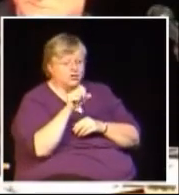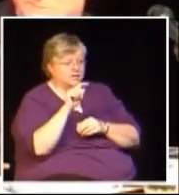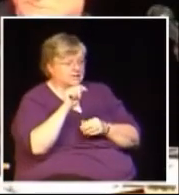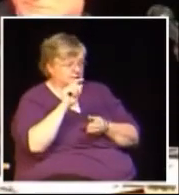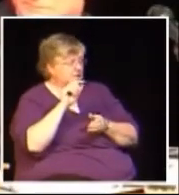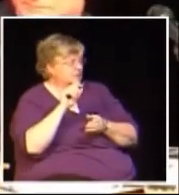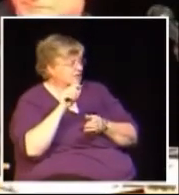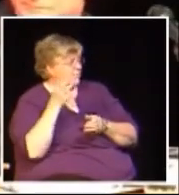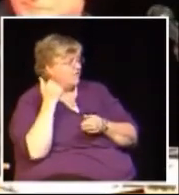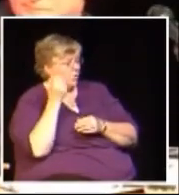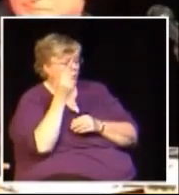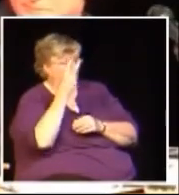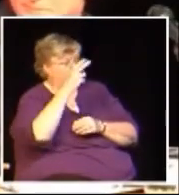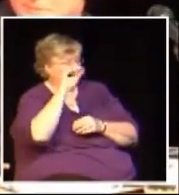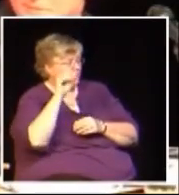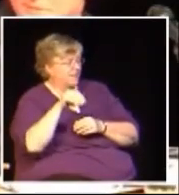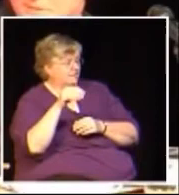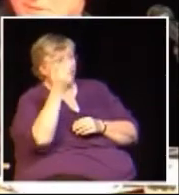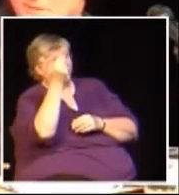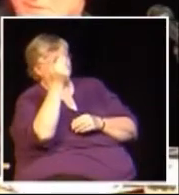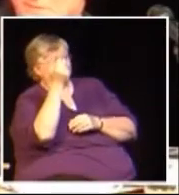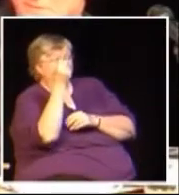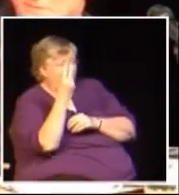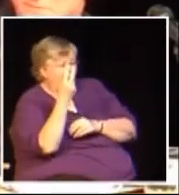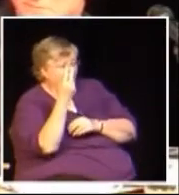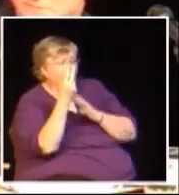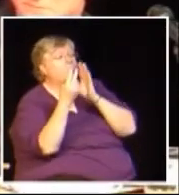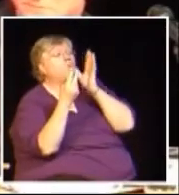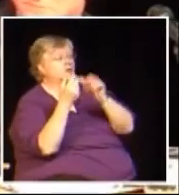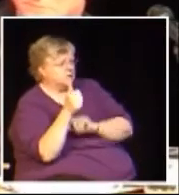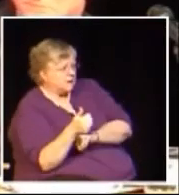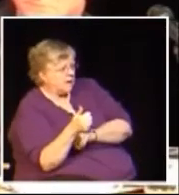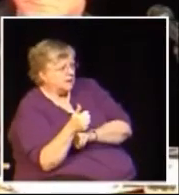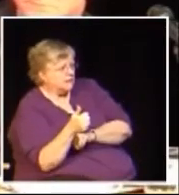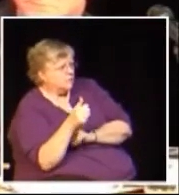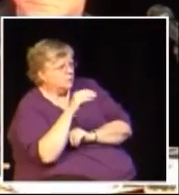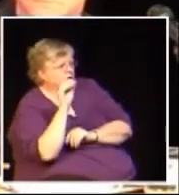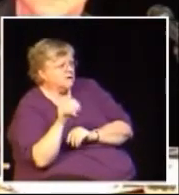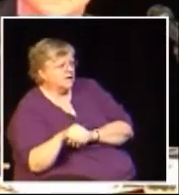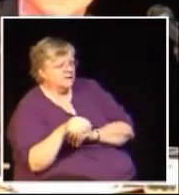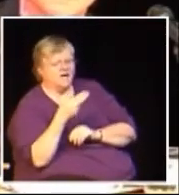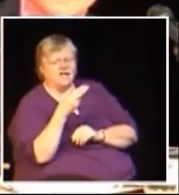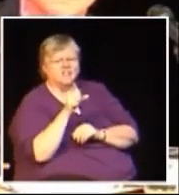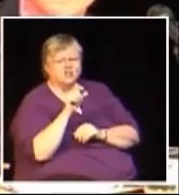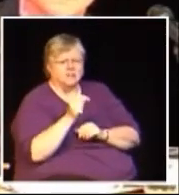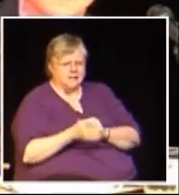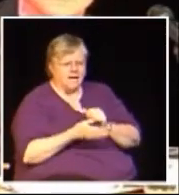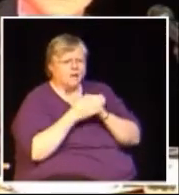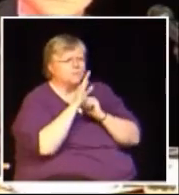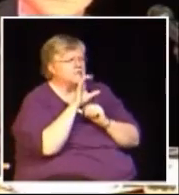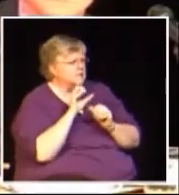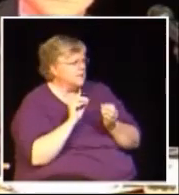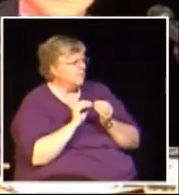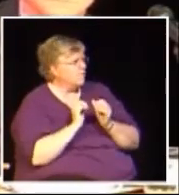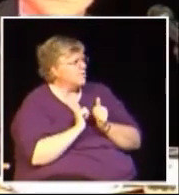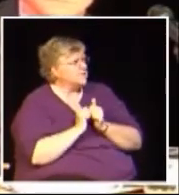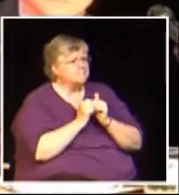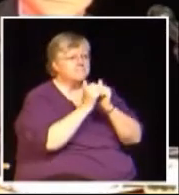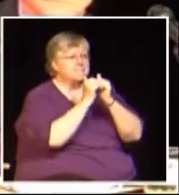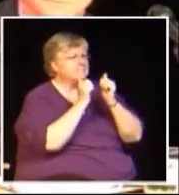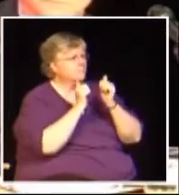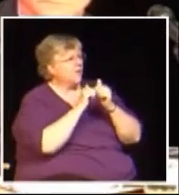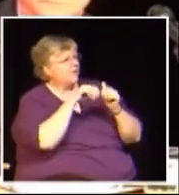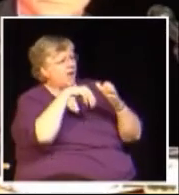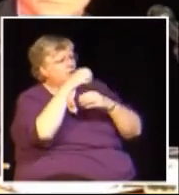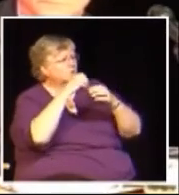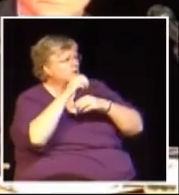HST is cheap and it's getting cheaper. It's going to go from 12% down to 10%. And the HST system certainly helps us be more